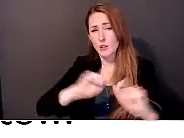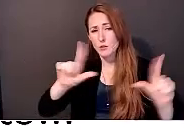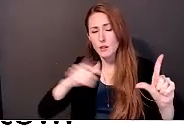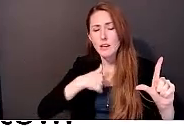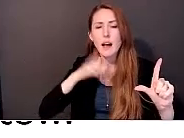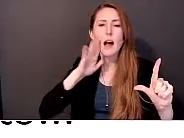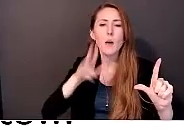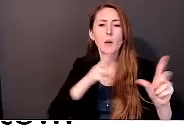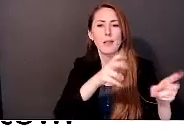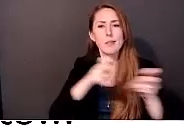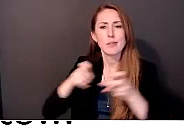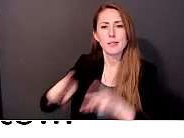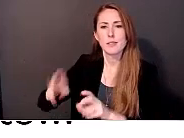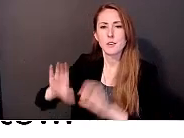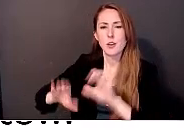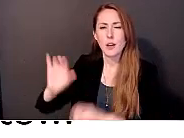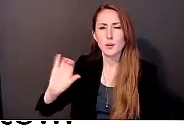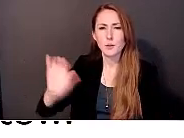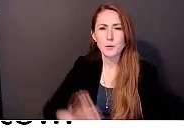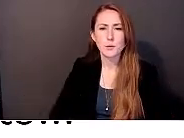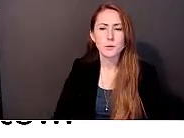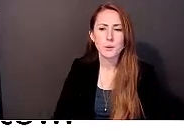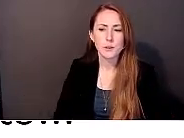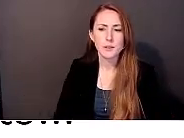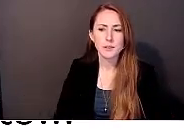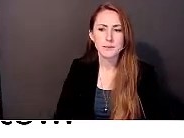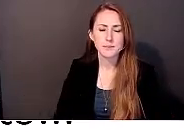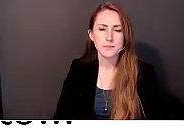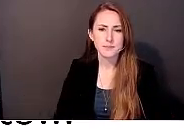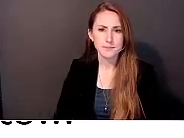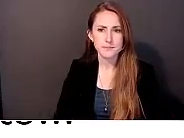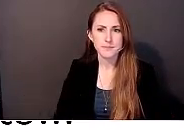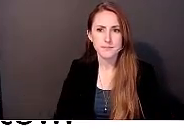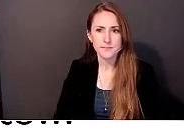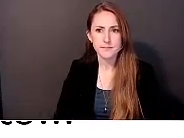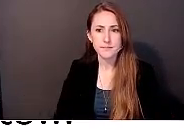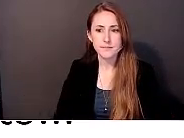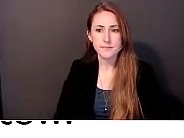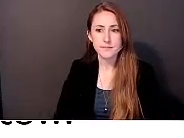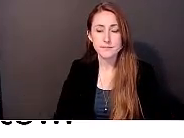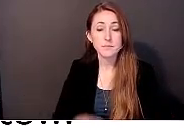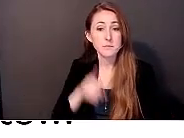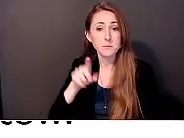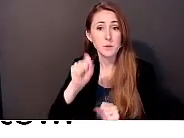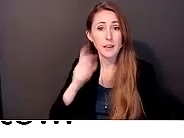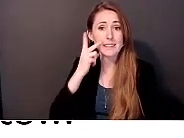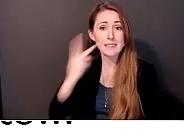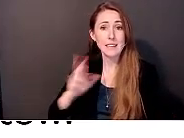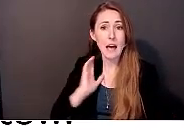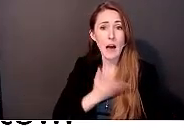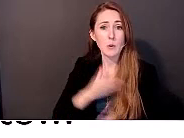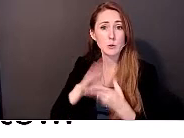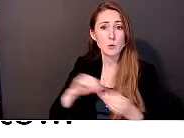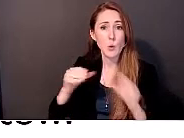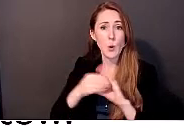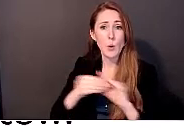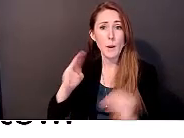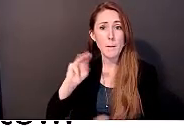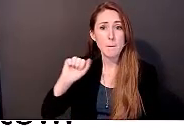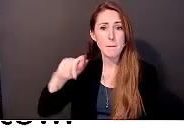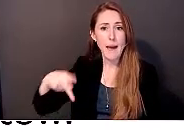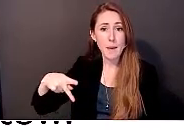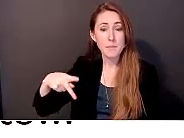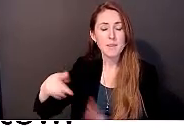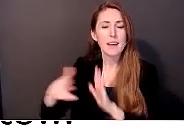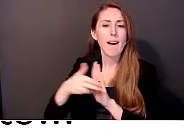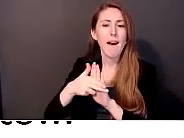chat also, um, so that folks can check it out and see it, and it's a story map that highlights the results of